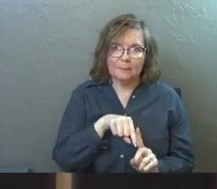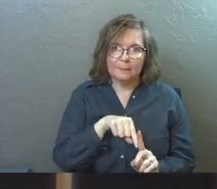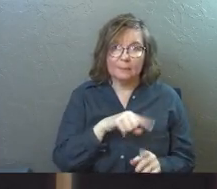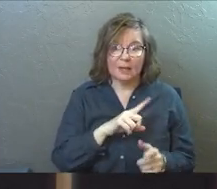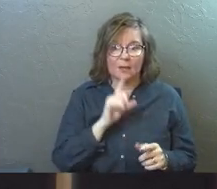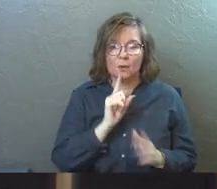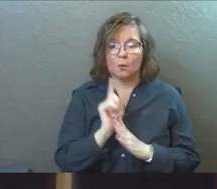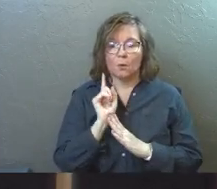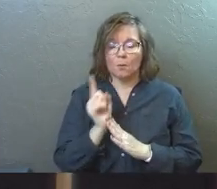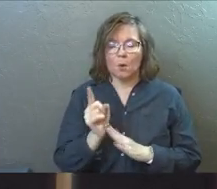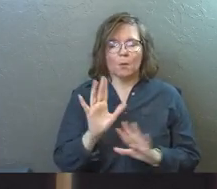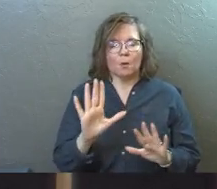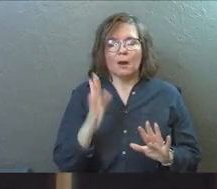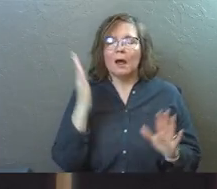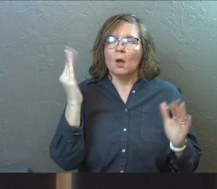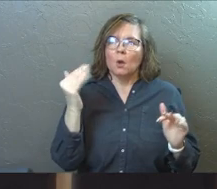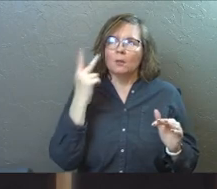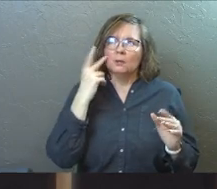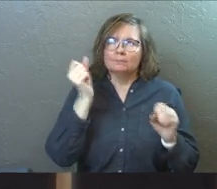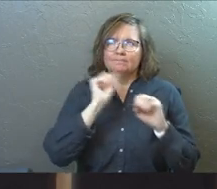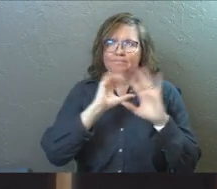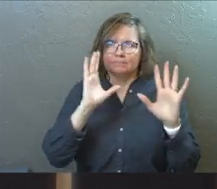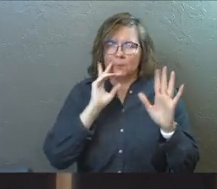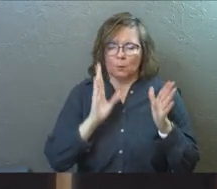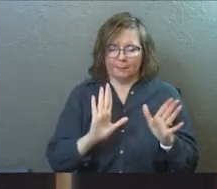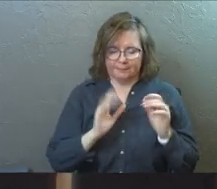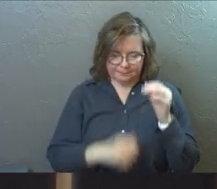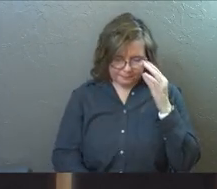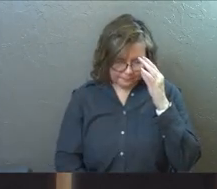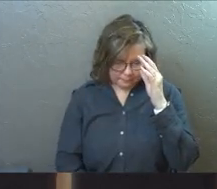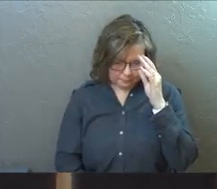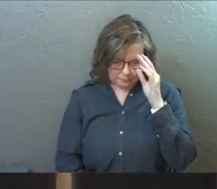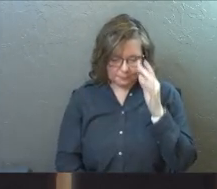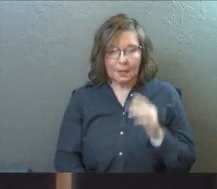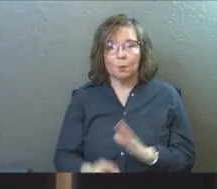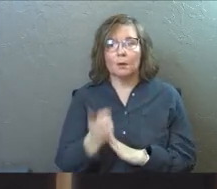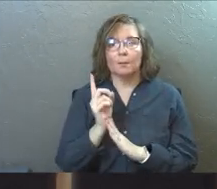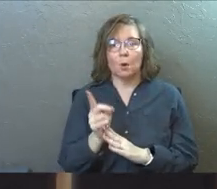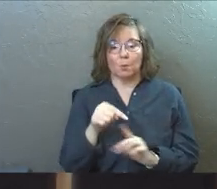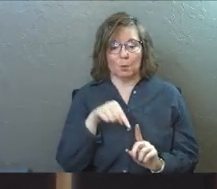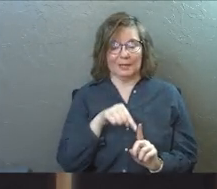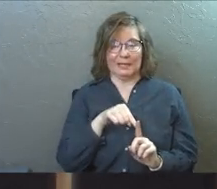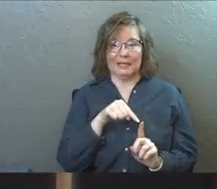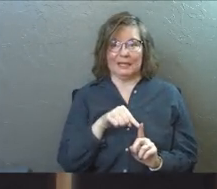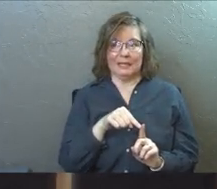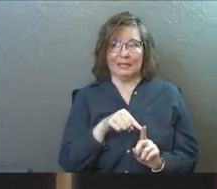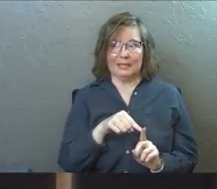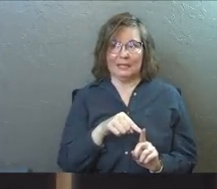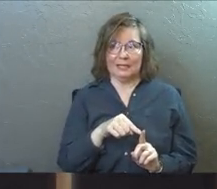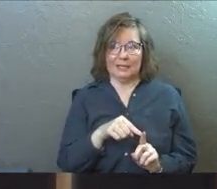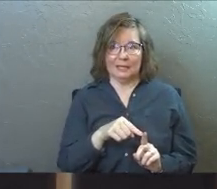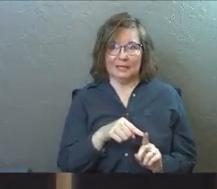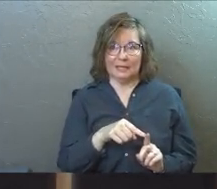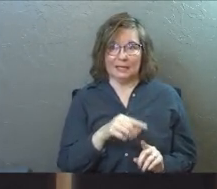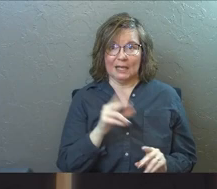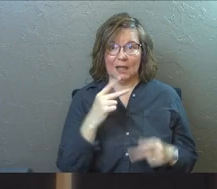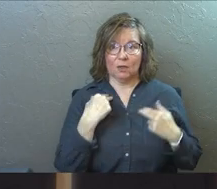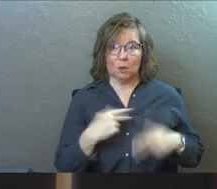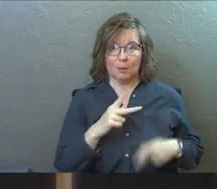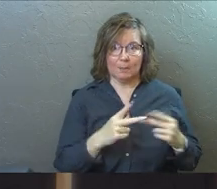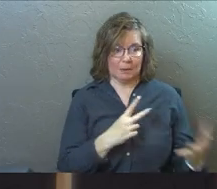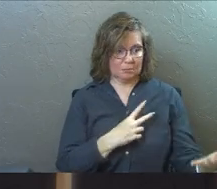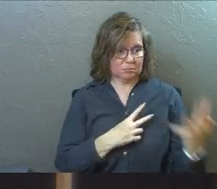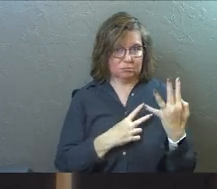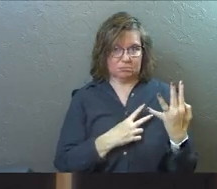And there's this moment, and I hope you can see it this way, but there's this moment where he's got the court of human opinion